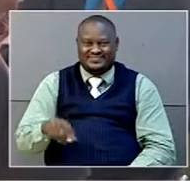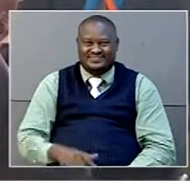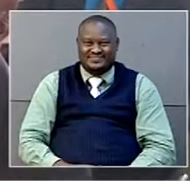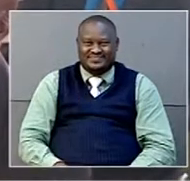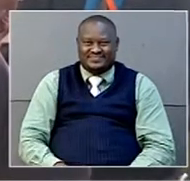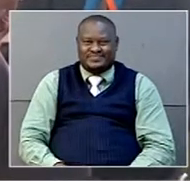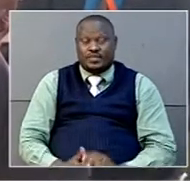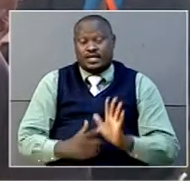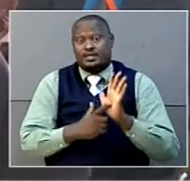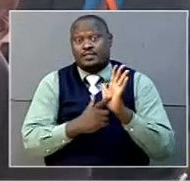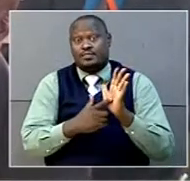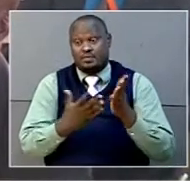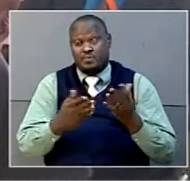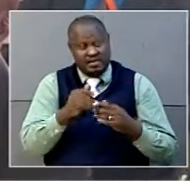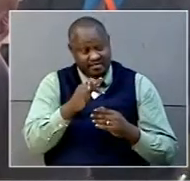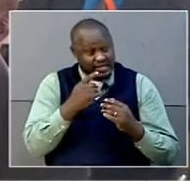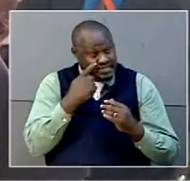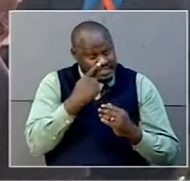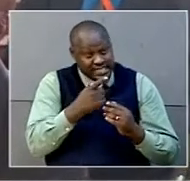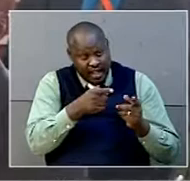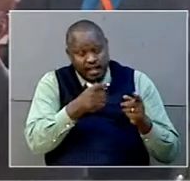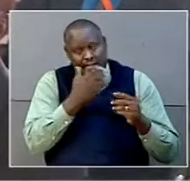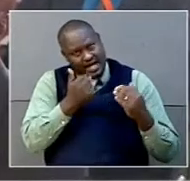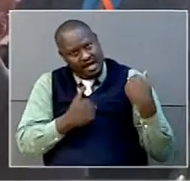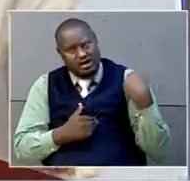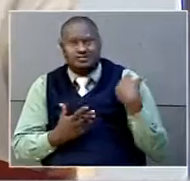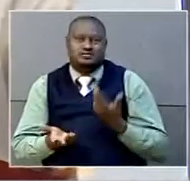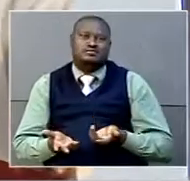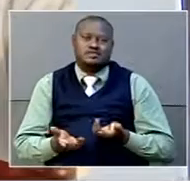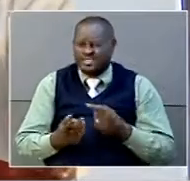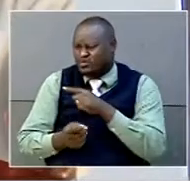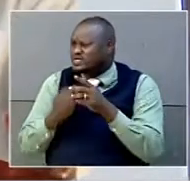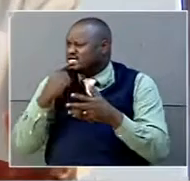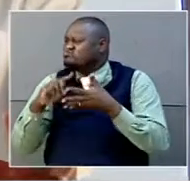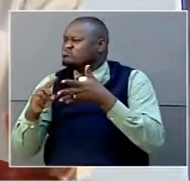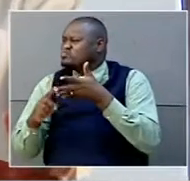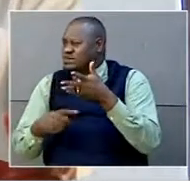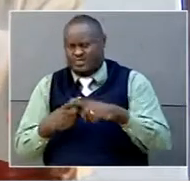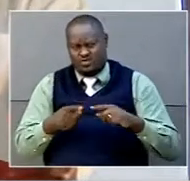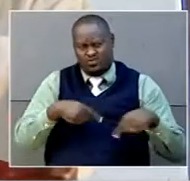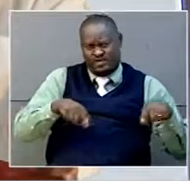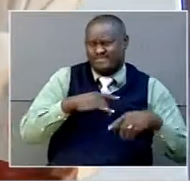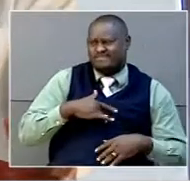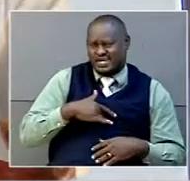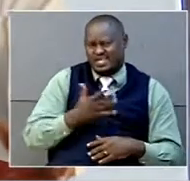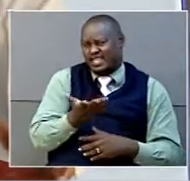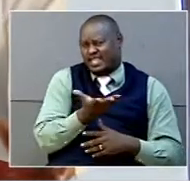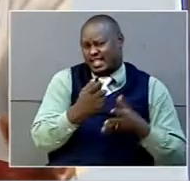Because somebody should have come back to me and said, but you are talking about this, but you know, for us we have analysed and we have found